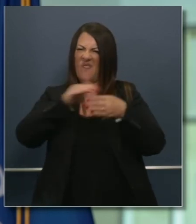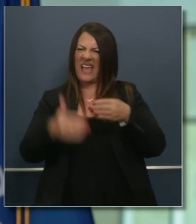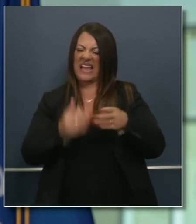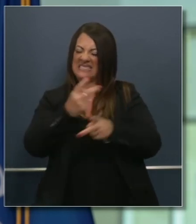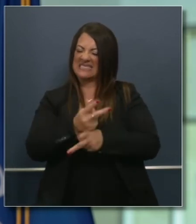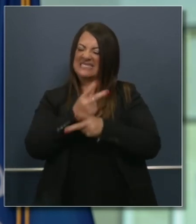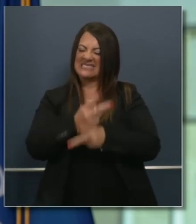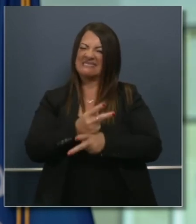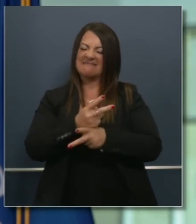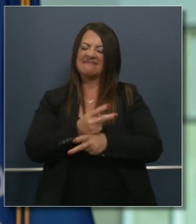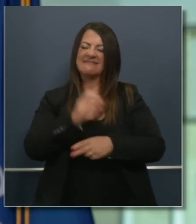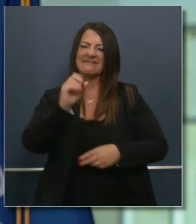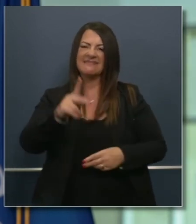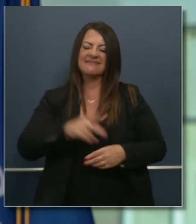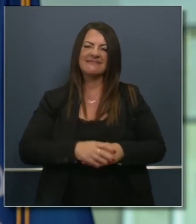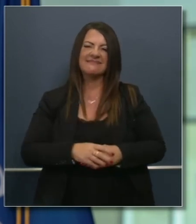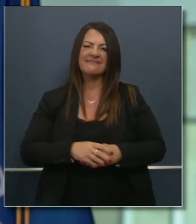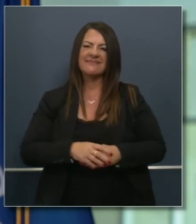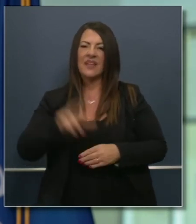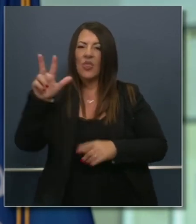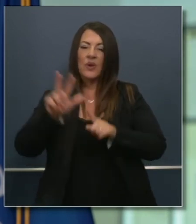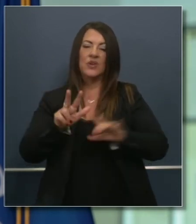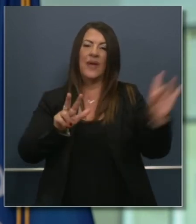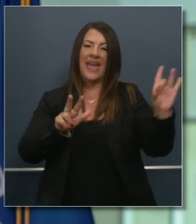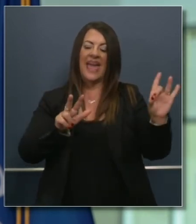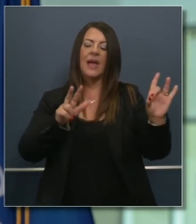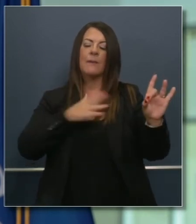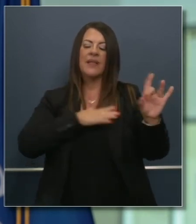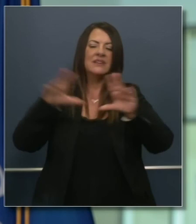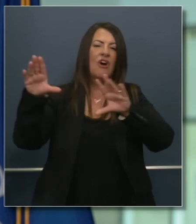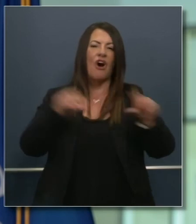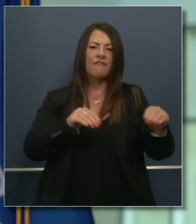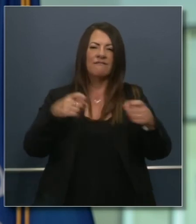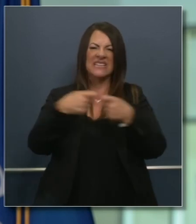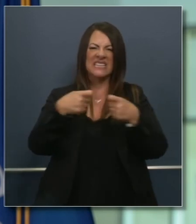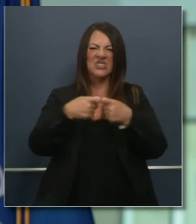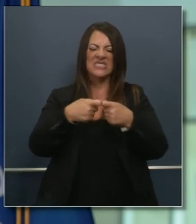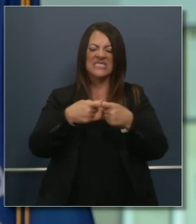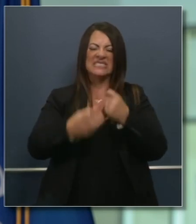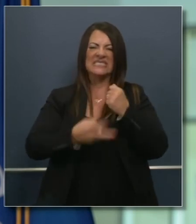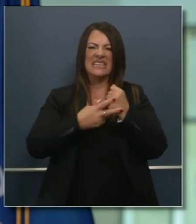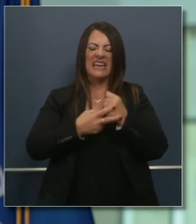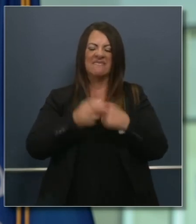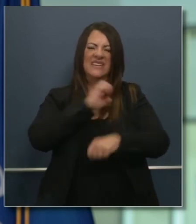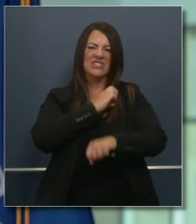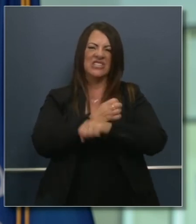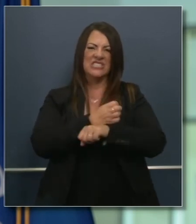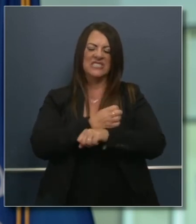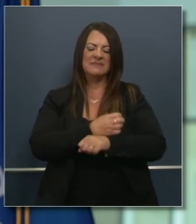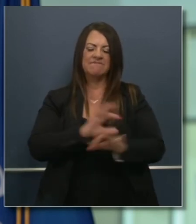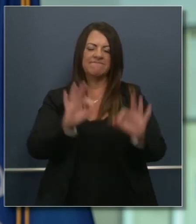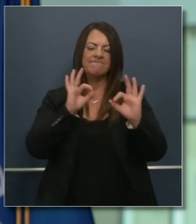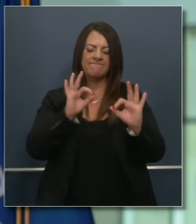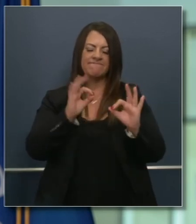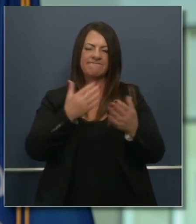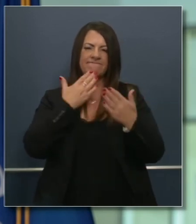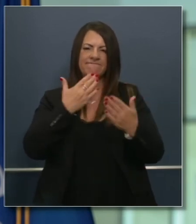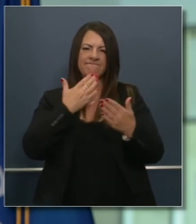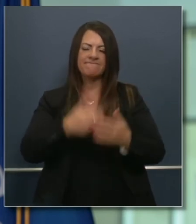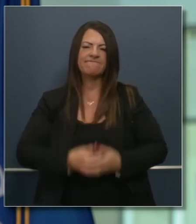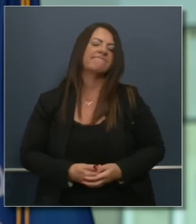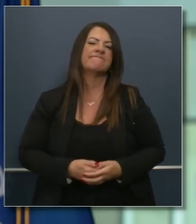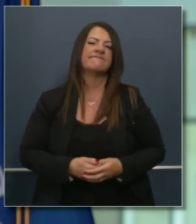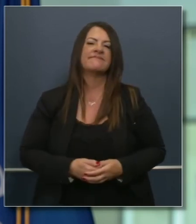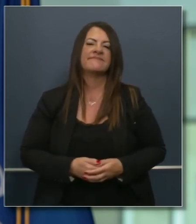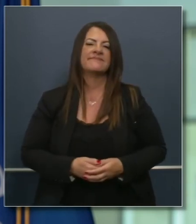weekend. And between 3 and 8 if you could, ISO would be pleased to turn off a few lights if you